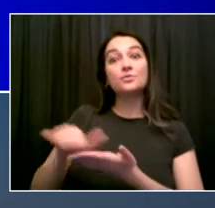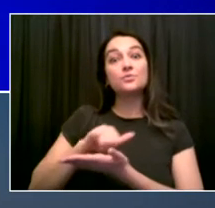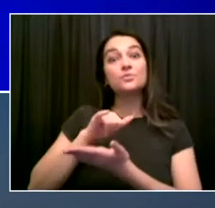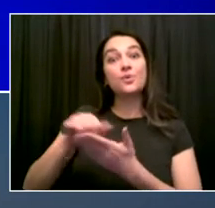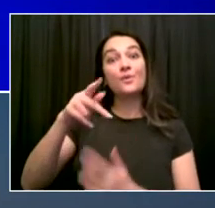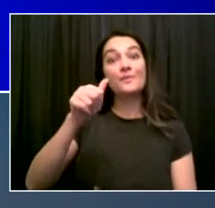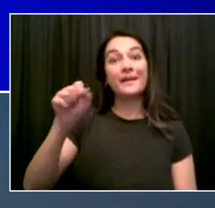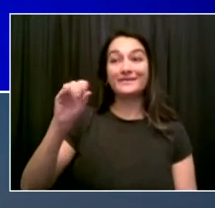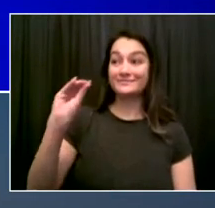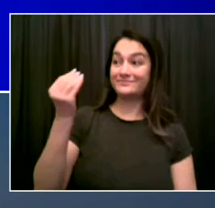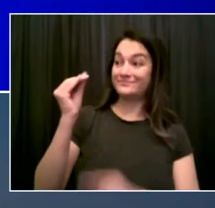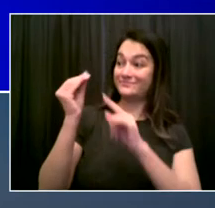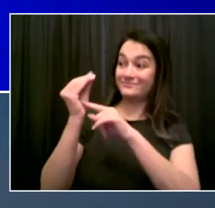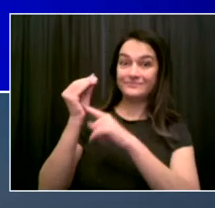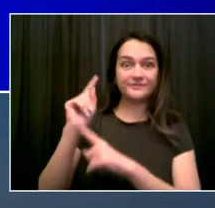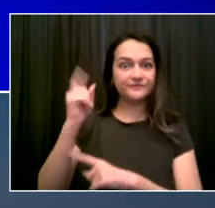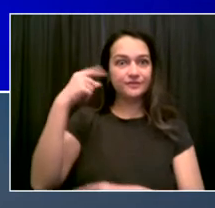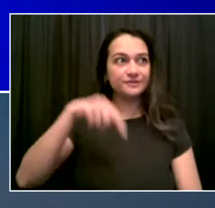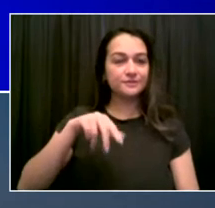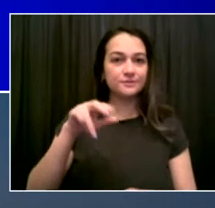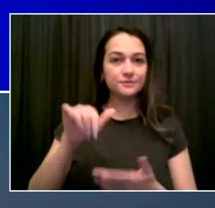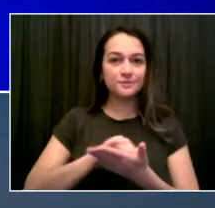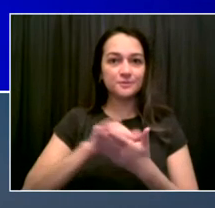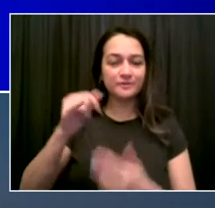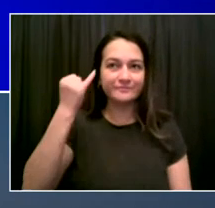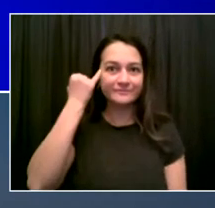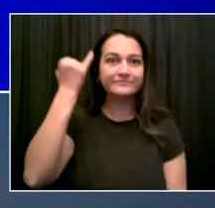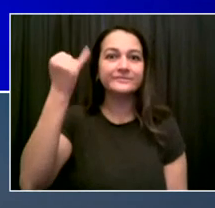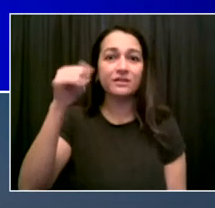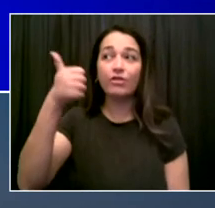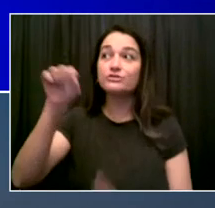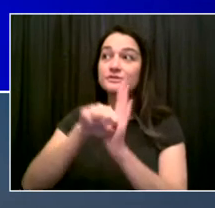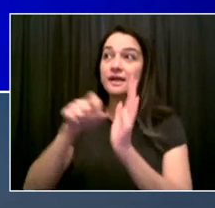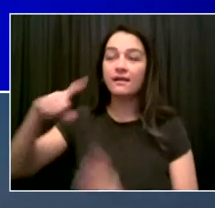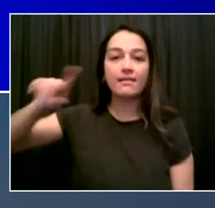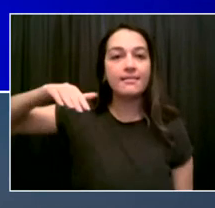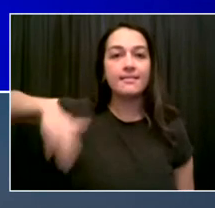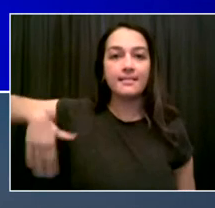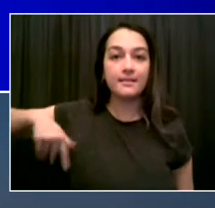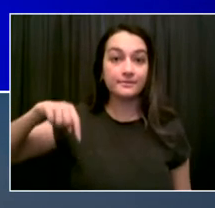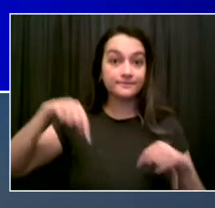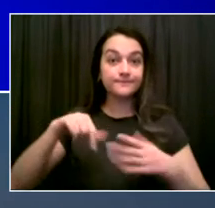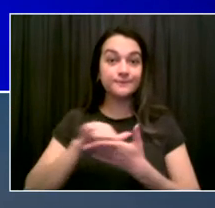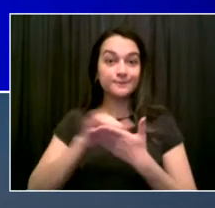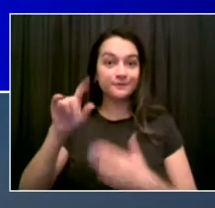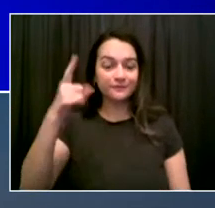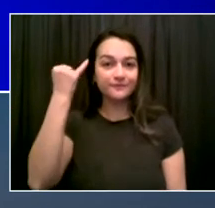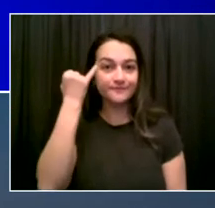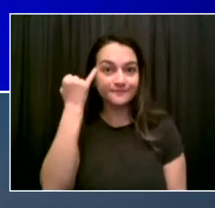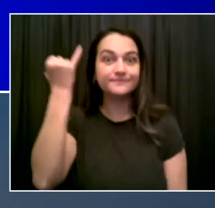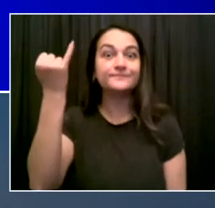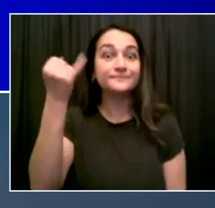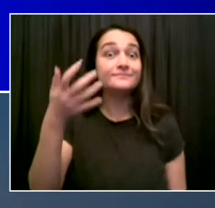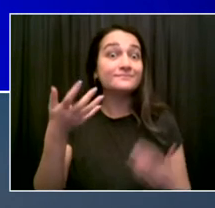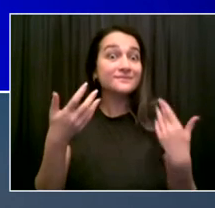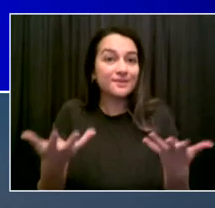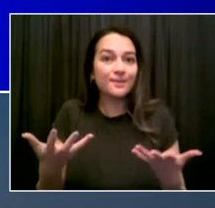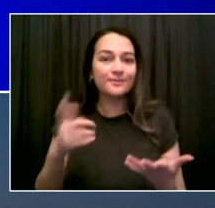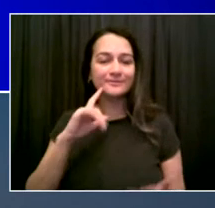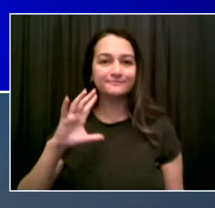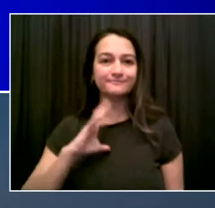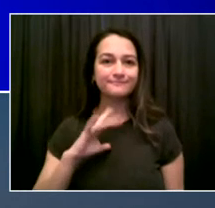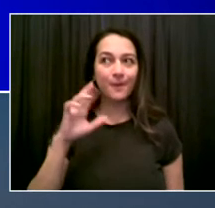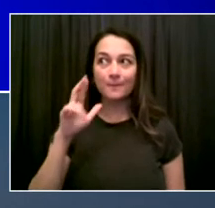dining, in indoor fitness facilities, indoor entertainment facilities. This is going to be a requirement. The only way